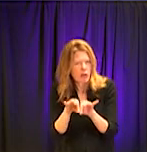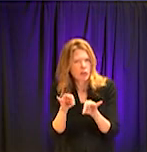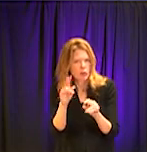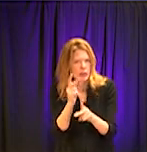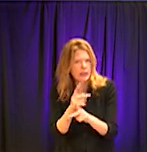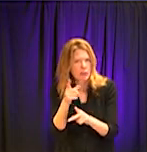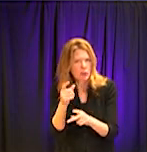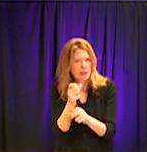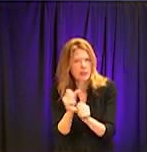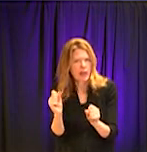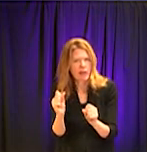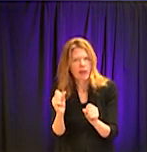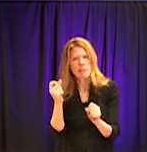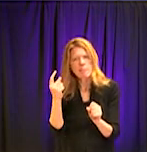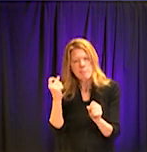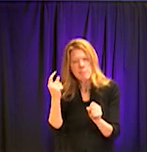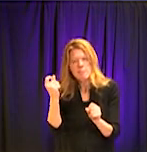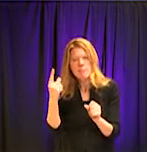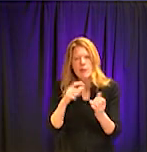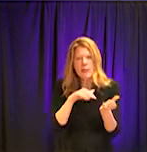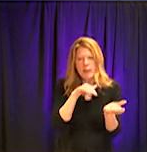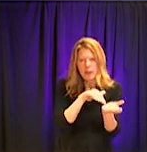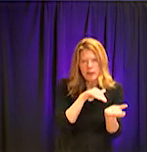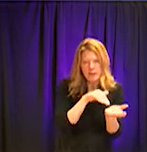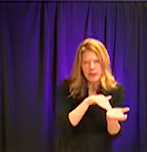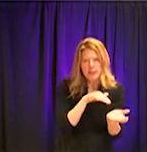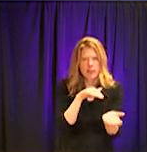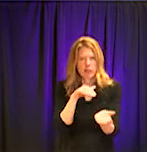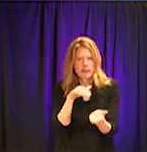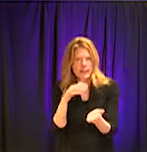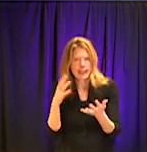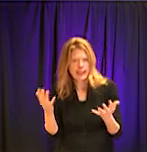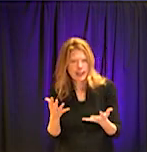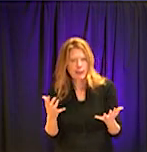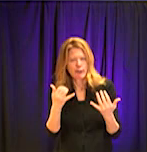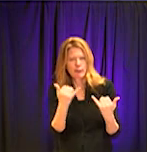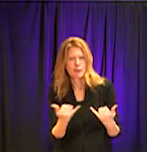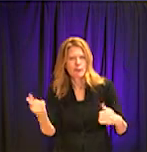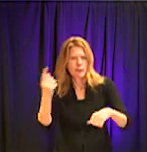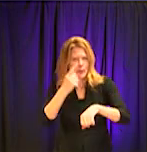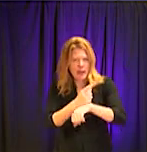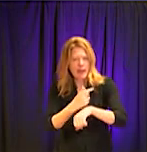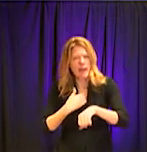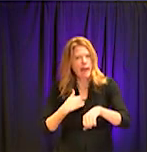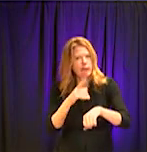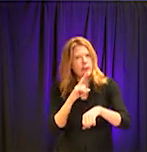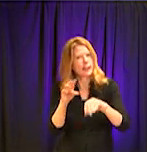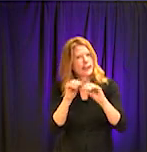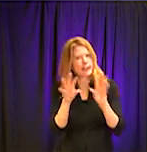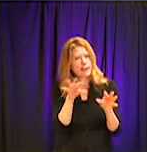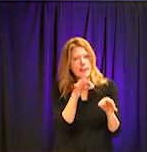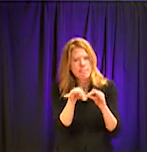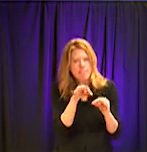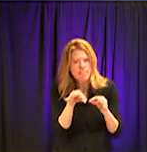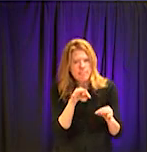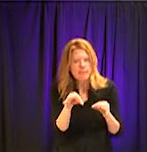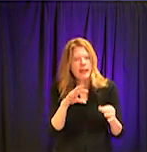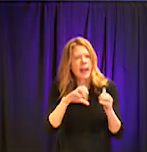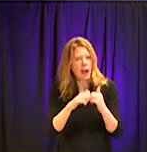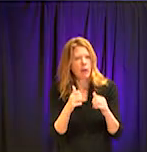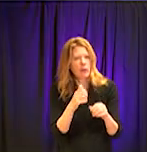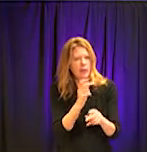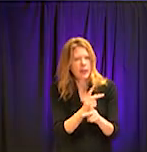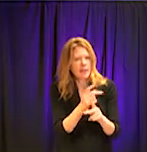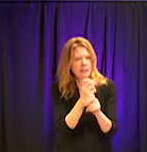to to really focus on and help us know exactly what those good guidelines are. So thank you.